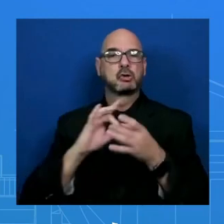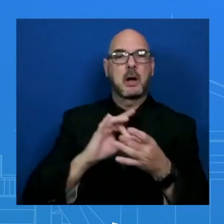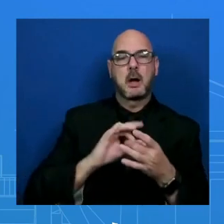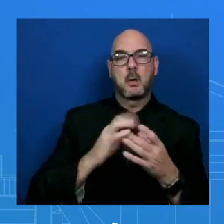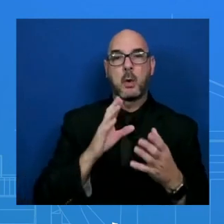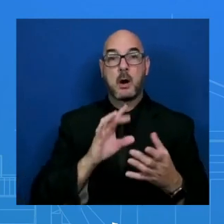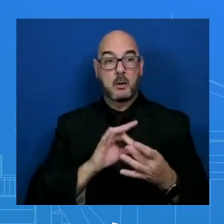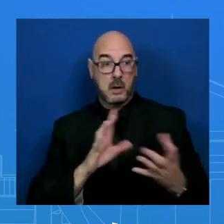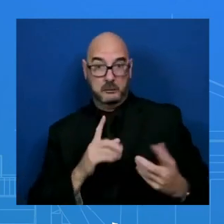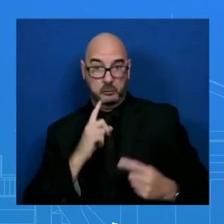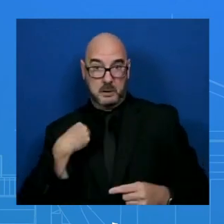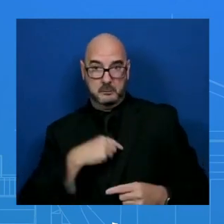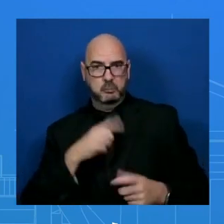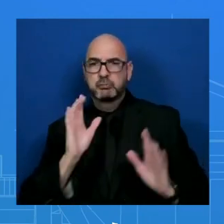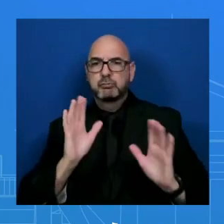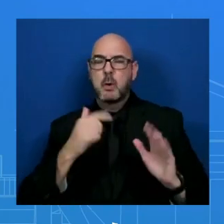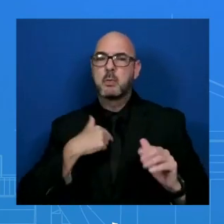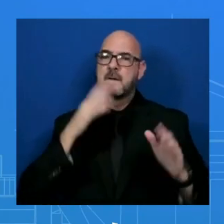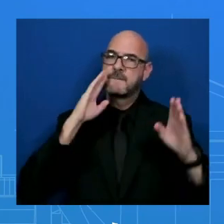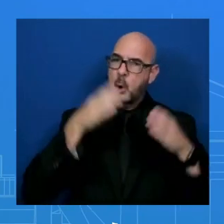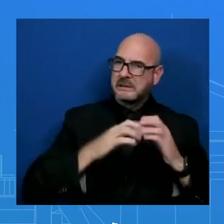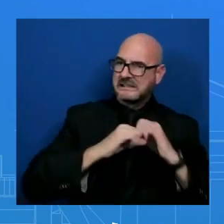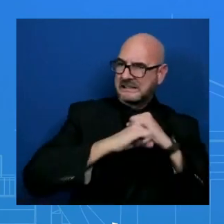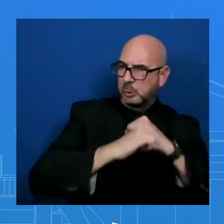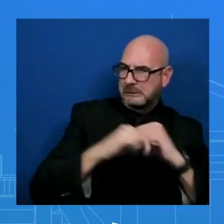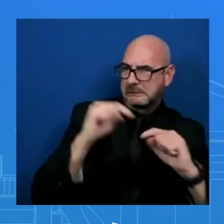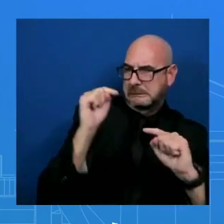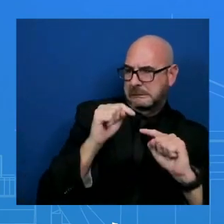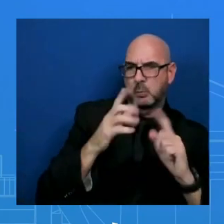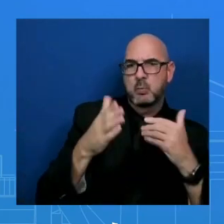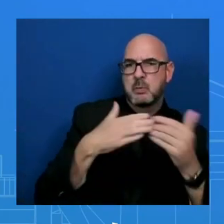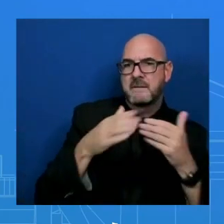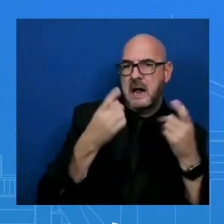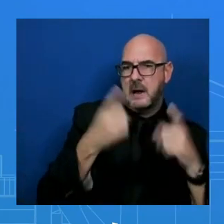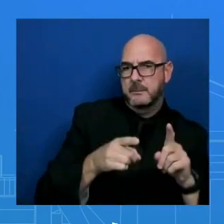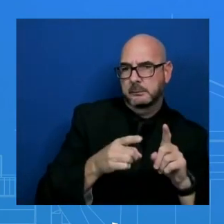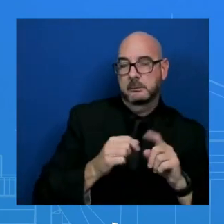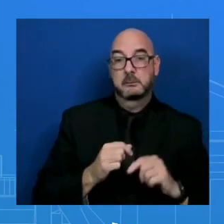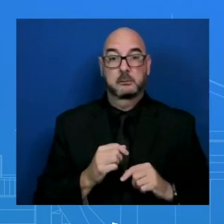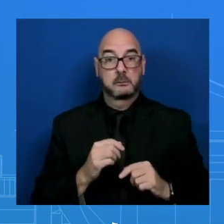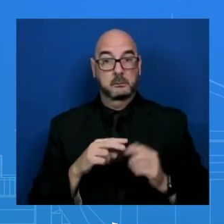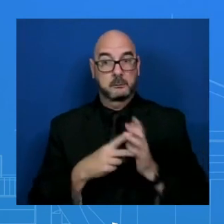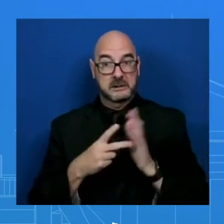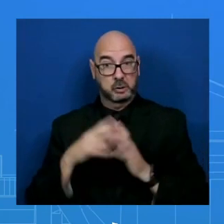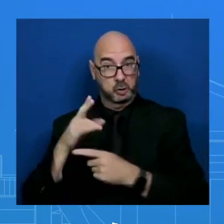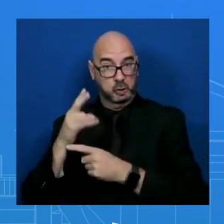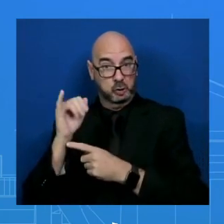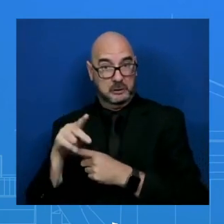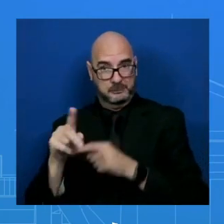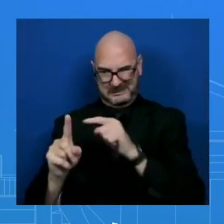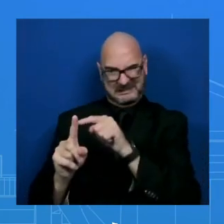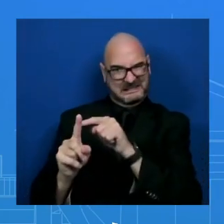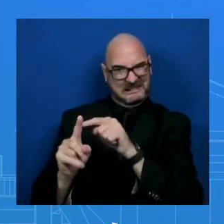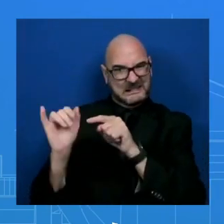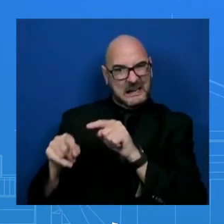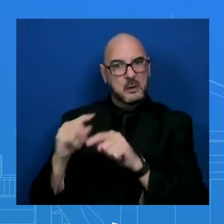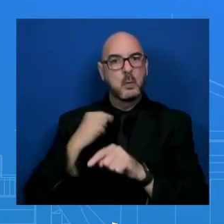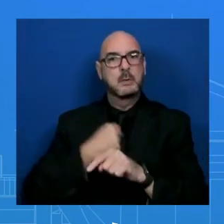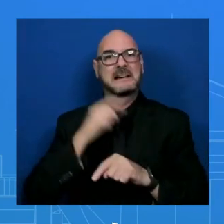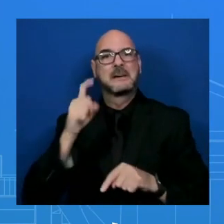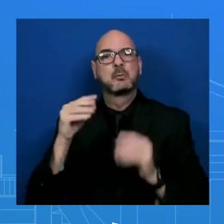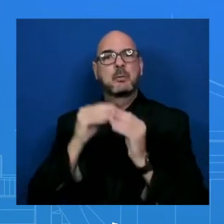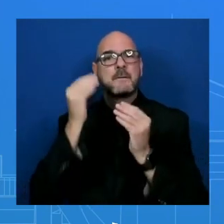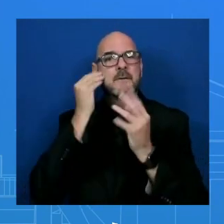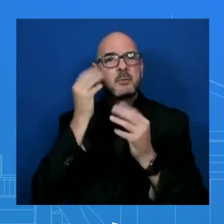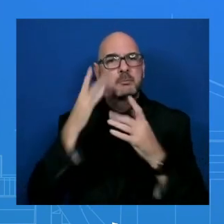sort of regardless of the outcome. But in terms of characterizing the chip in question, that's something that we need to gain more information from before we make